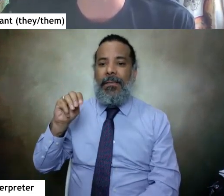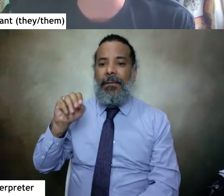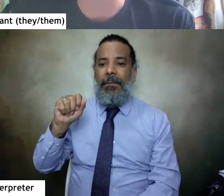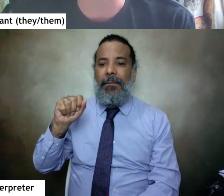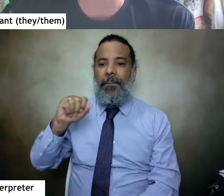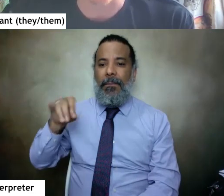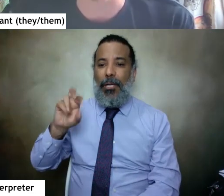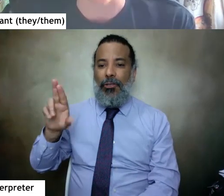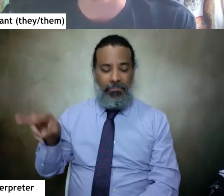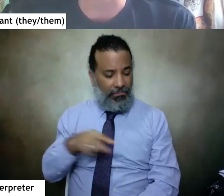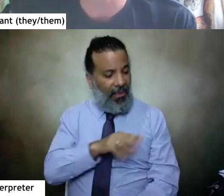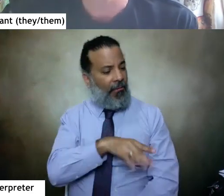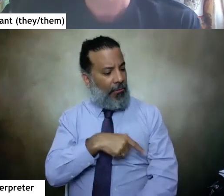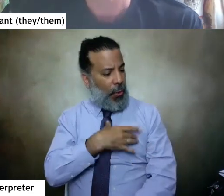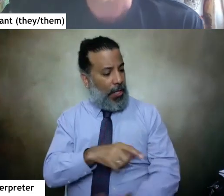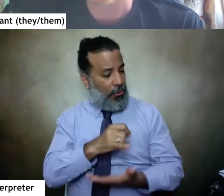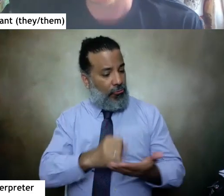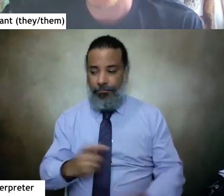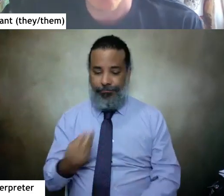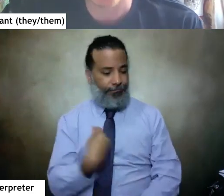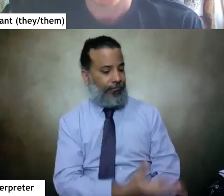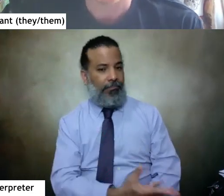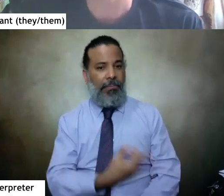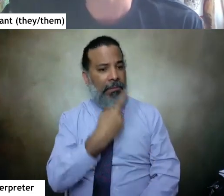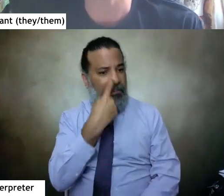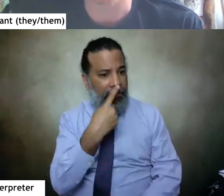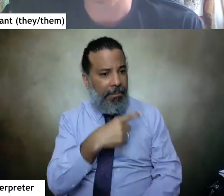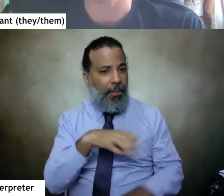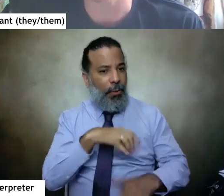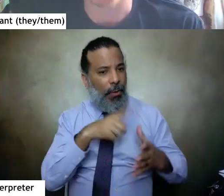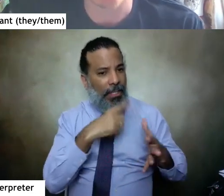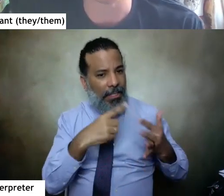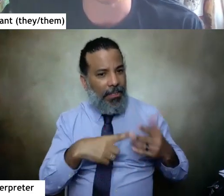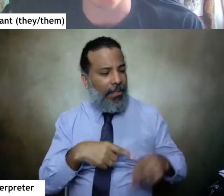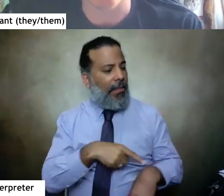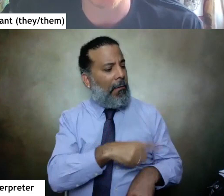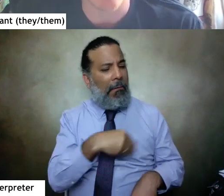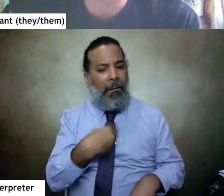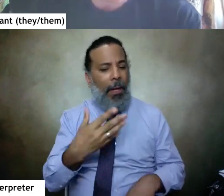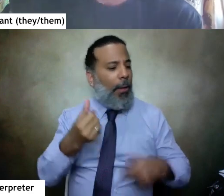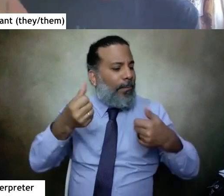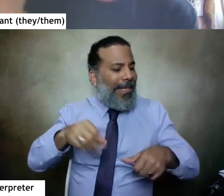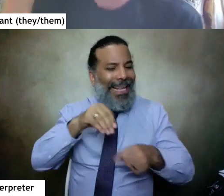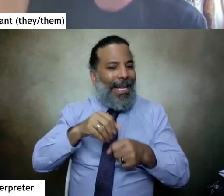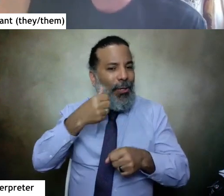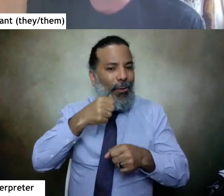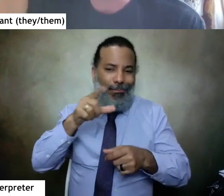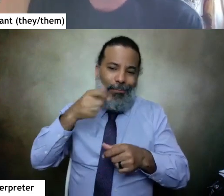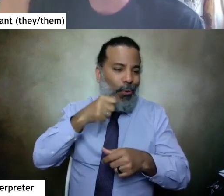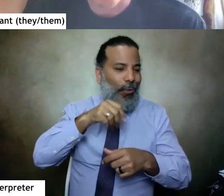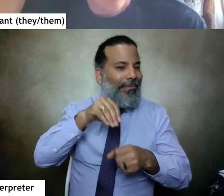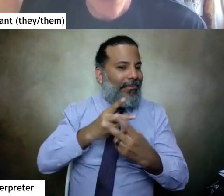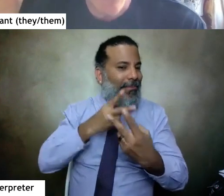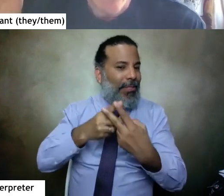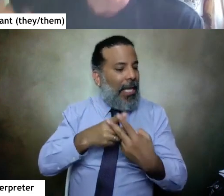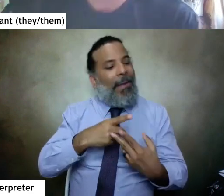and she would give me little assignments like baby can you make a postcard for the girls in prison and can have this kind of lady